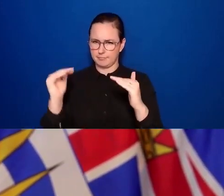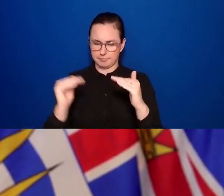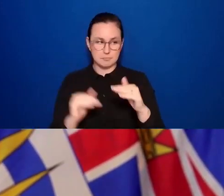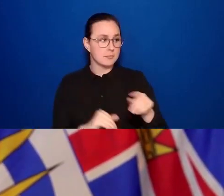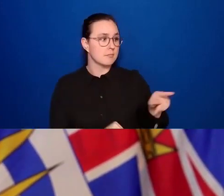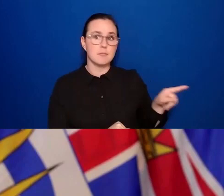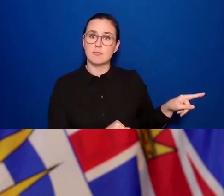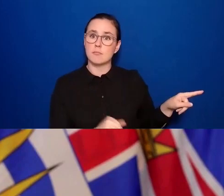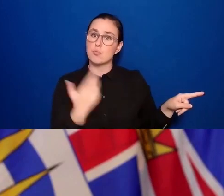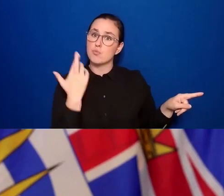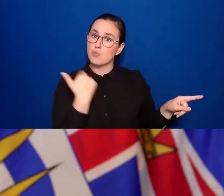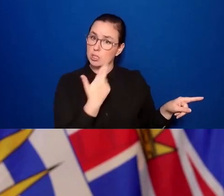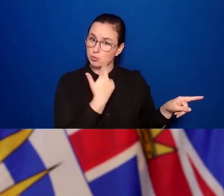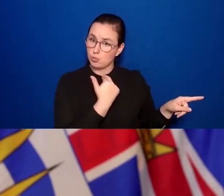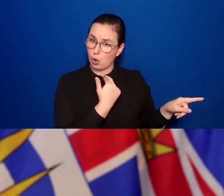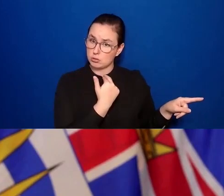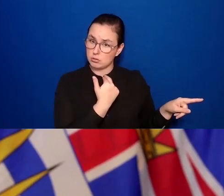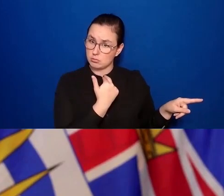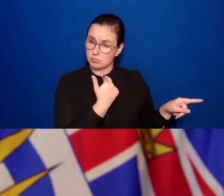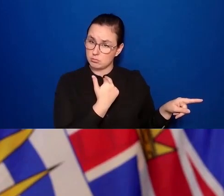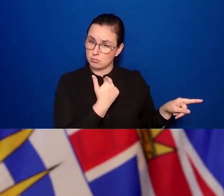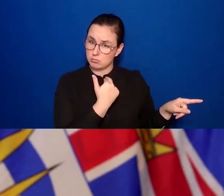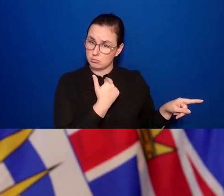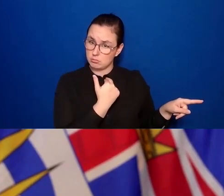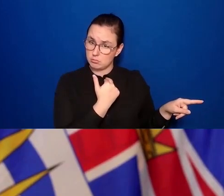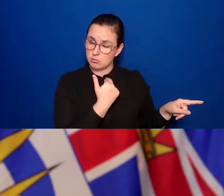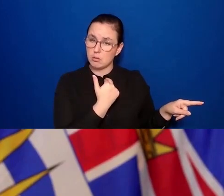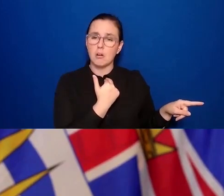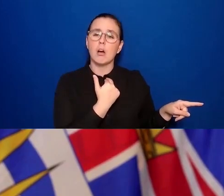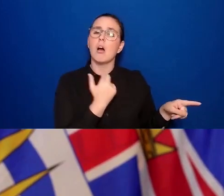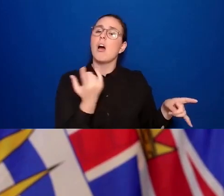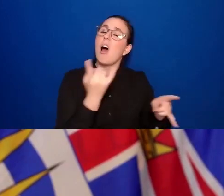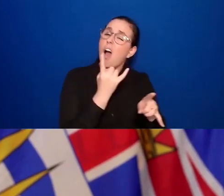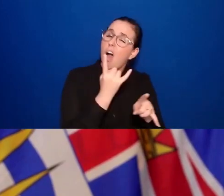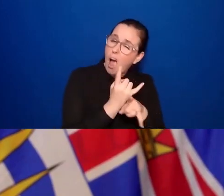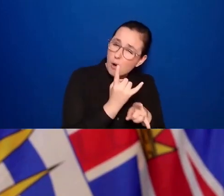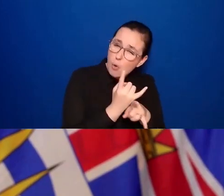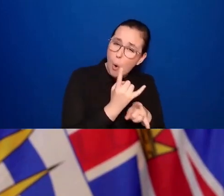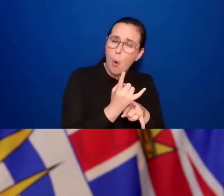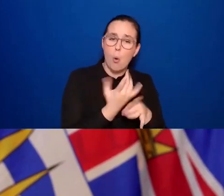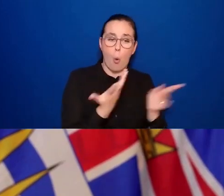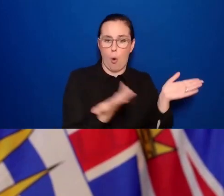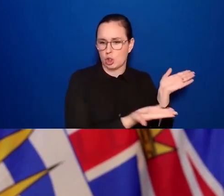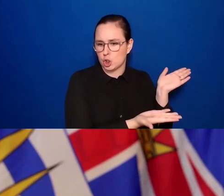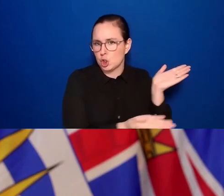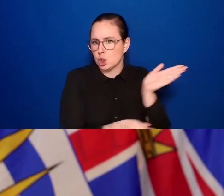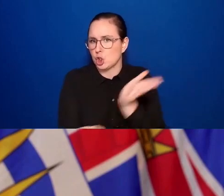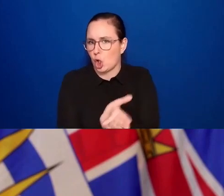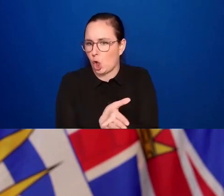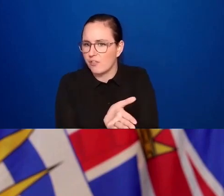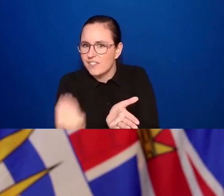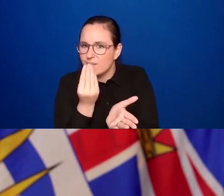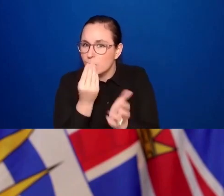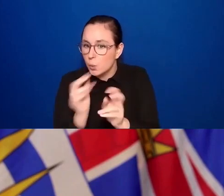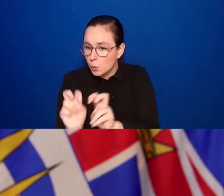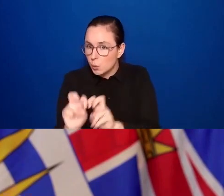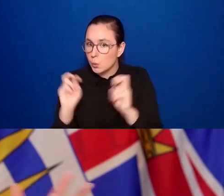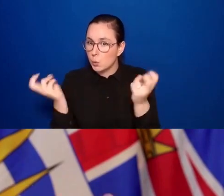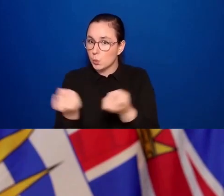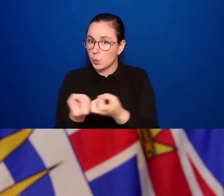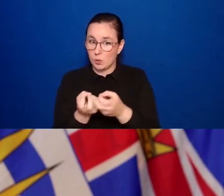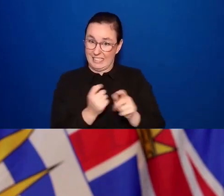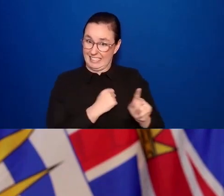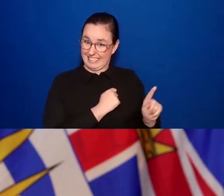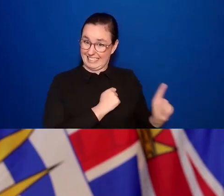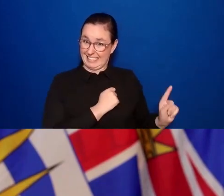restaurants, cafes, especially the licensed ones, ones with table service, are the ones that were under our food and liquor serving orders